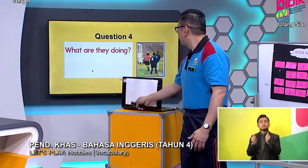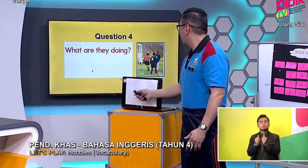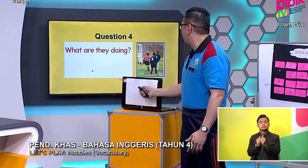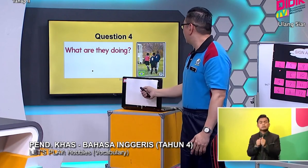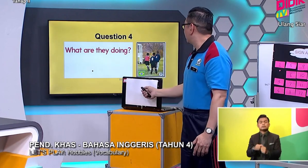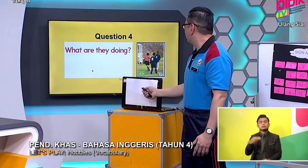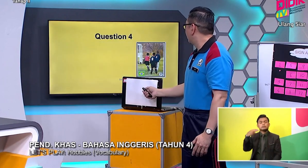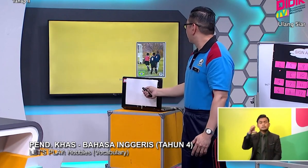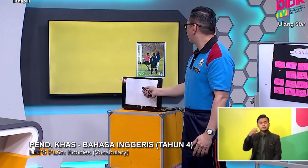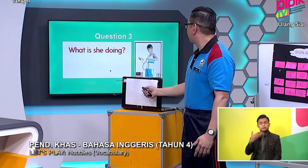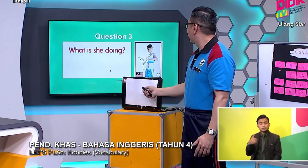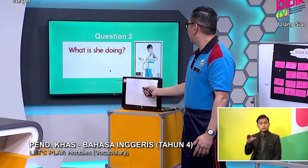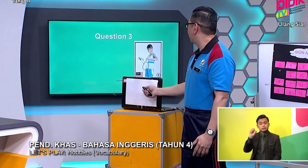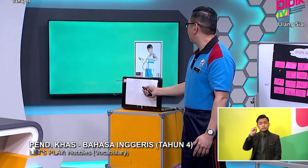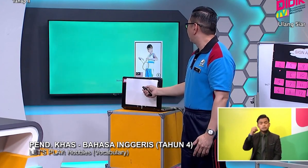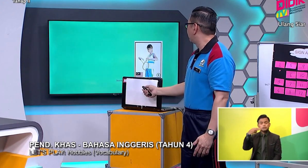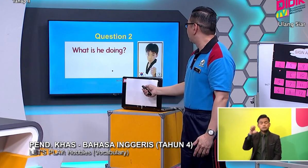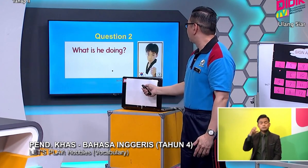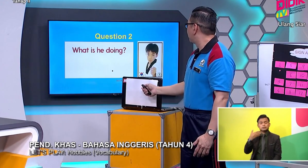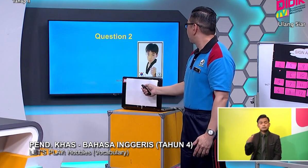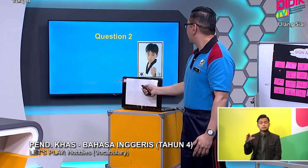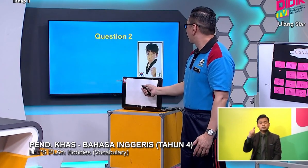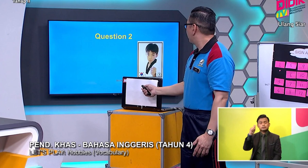So You can see Here